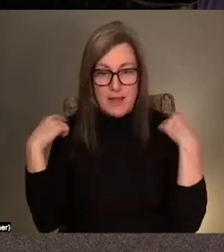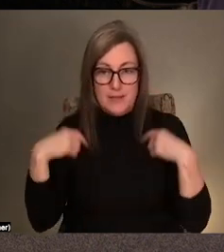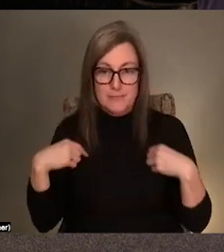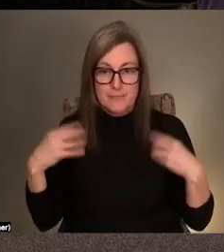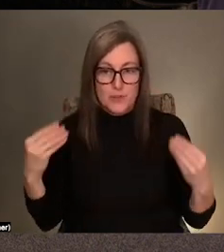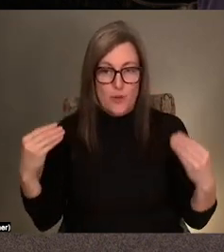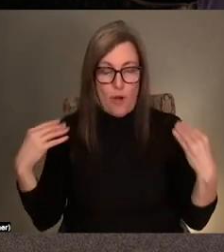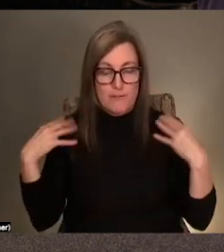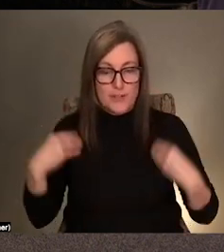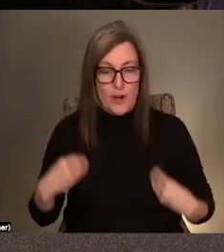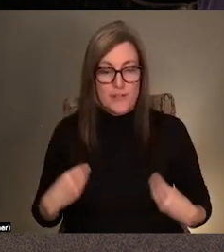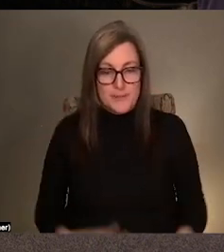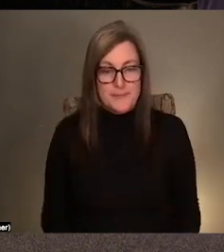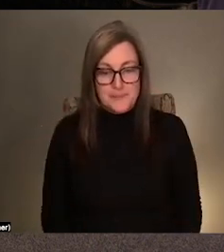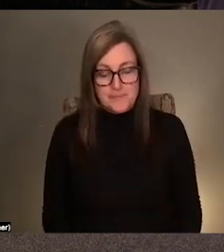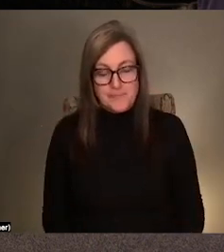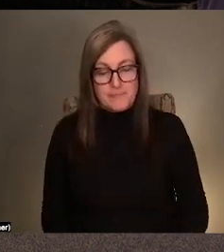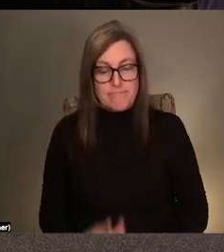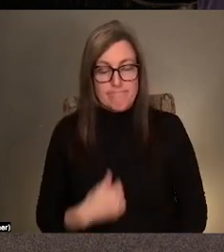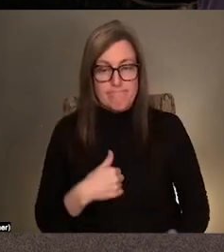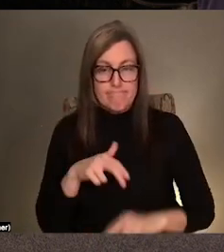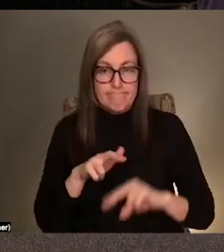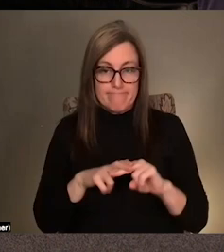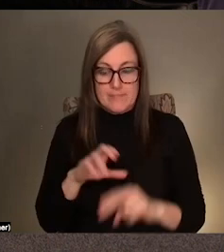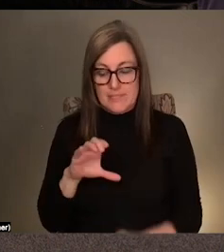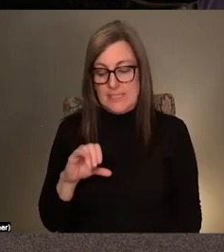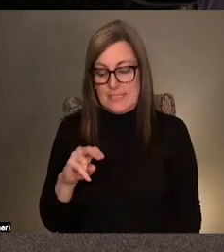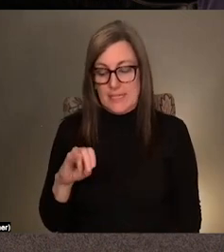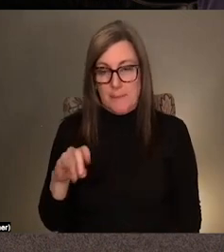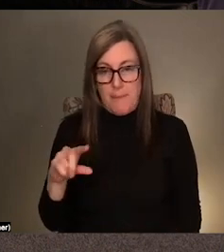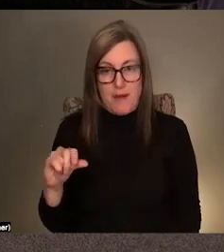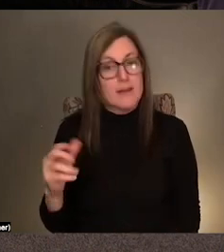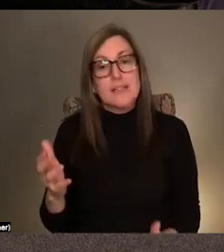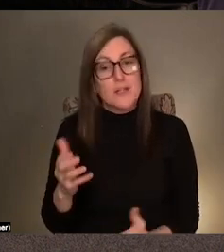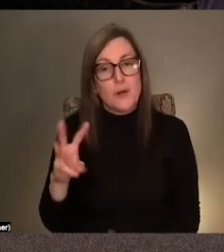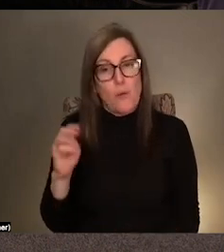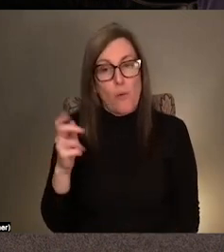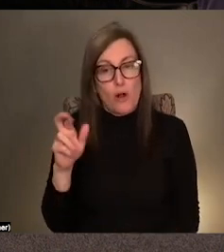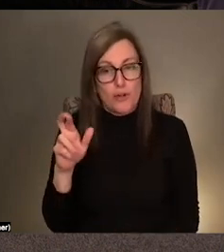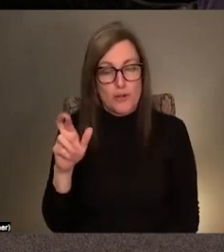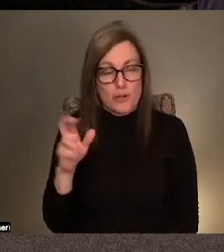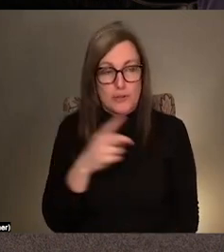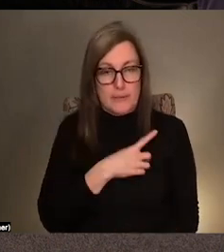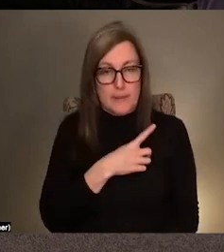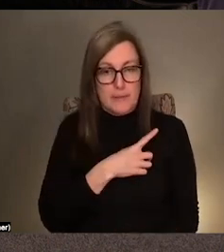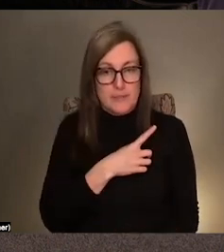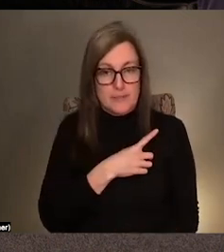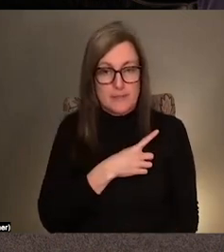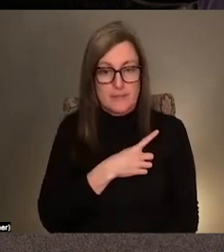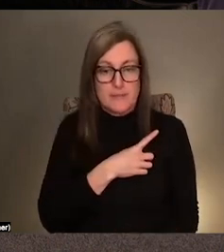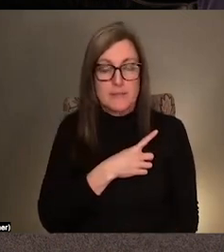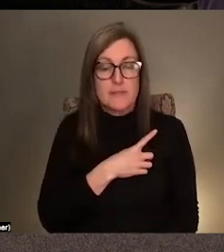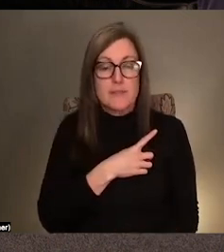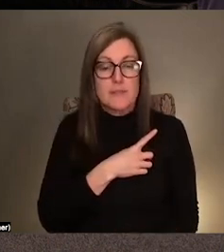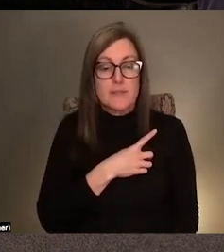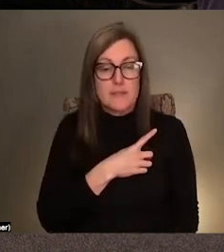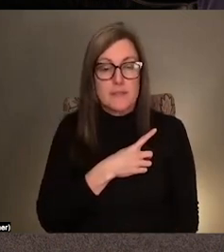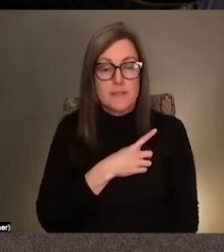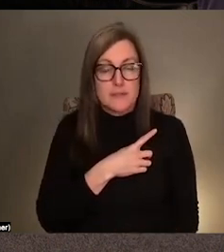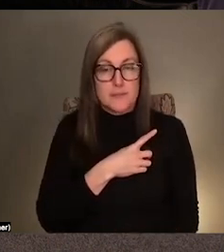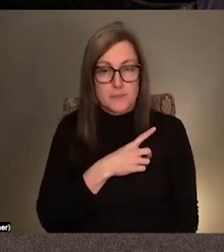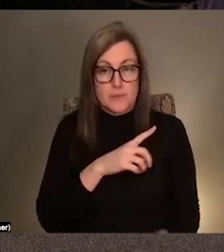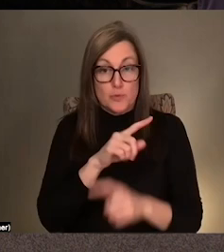And I'm speaking to you seated in the cinema here at the Walker in Minneapolis, Minnesota, located on the traditional